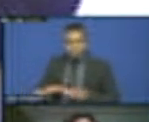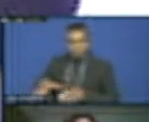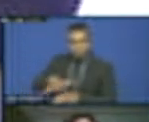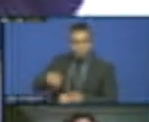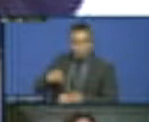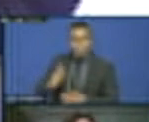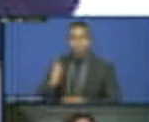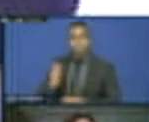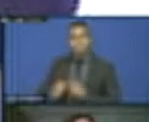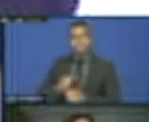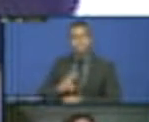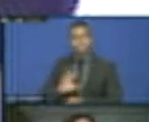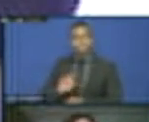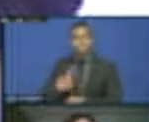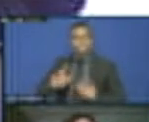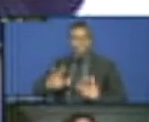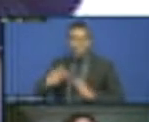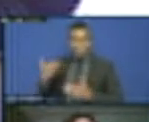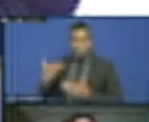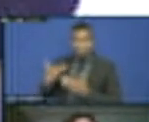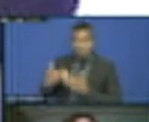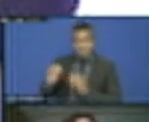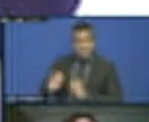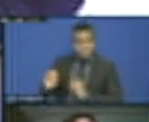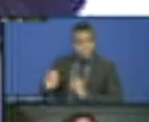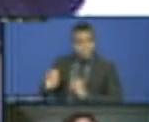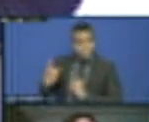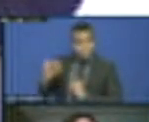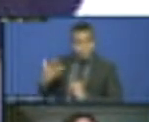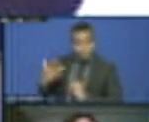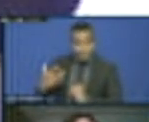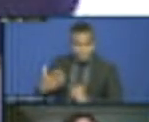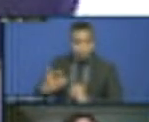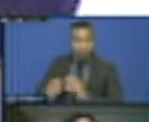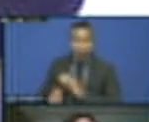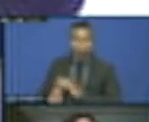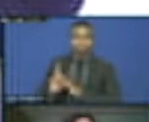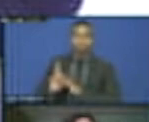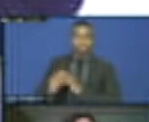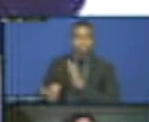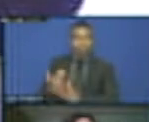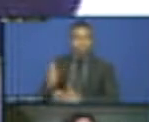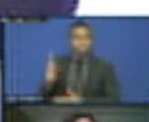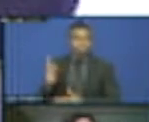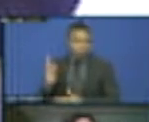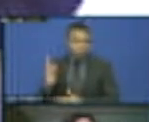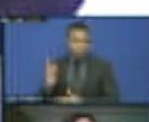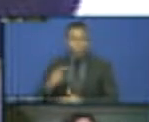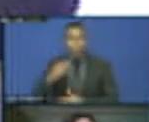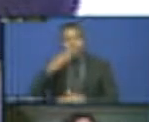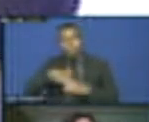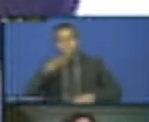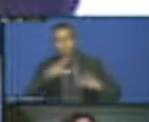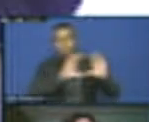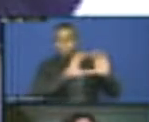about waste collection services in the municipality. In two months' time, we will fully own this fleet, state, and it just shows you